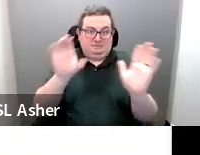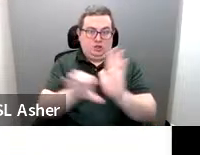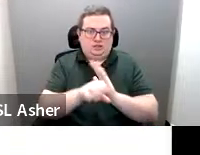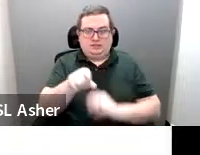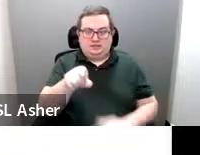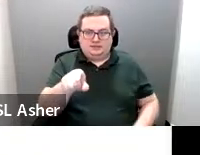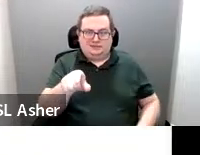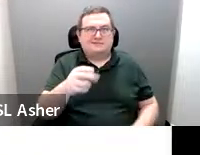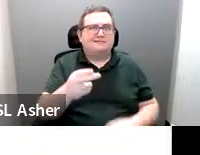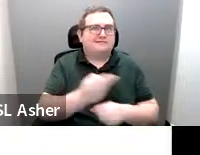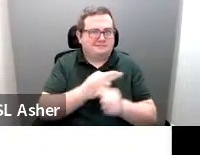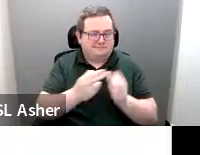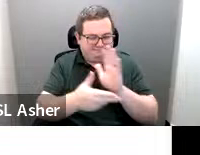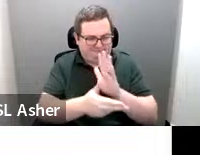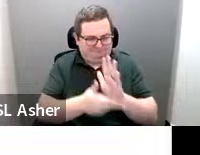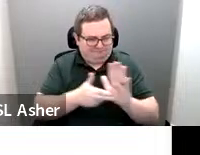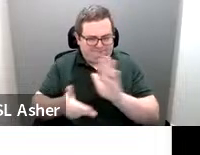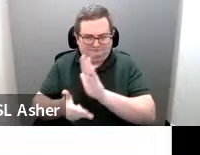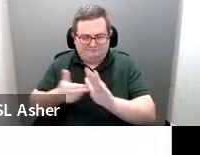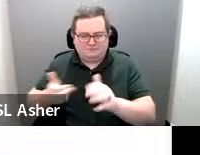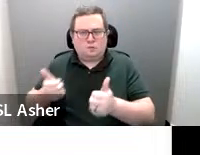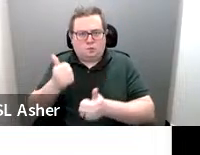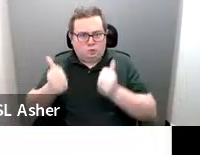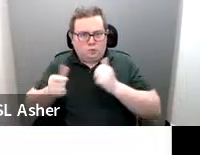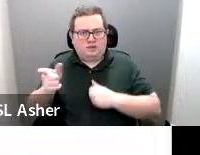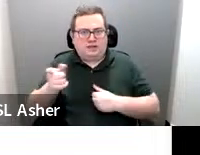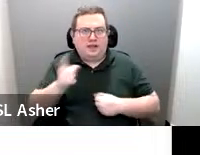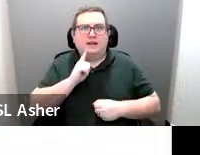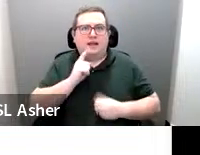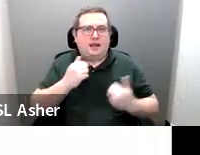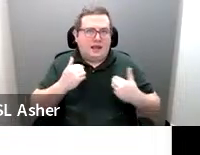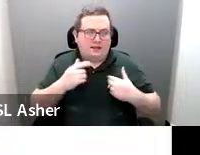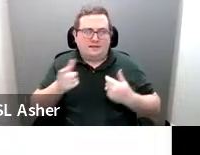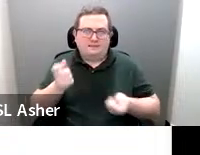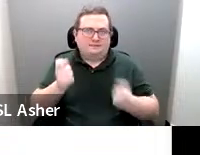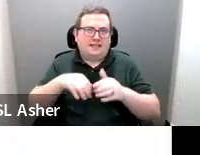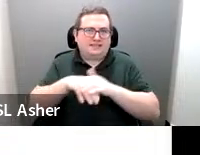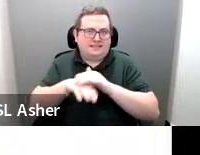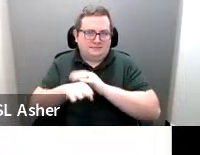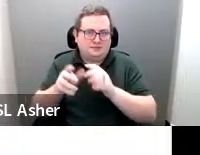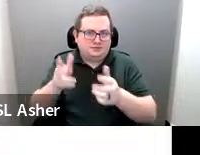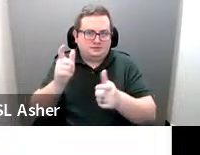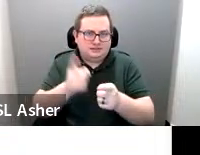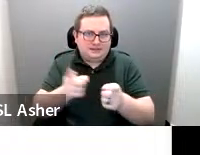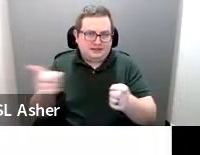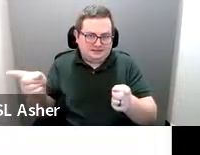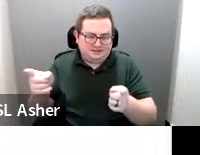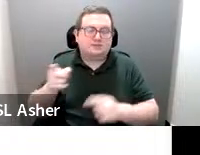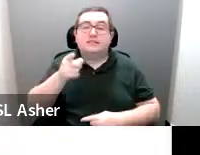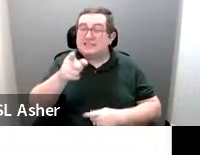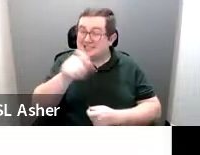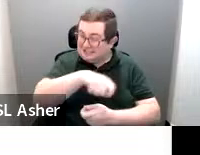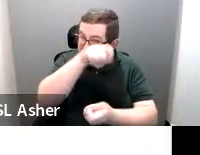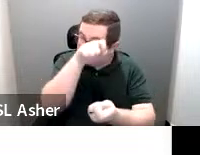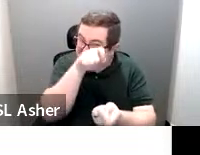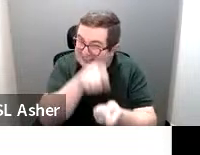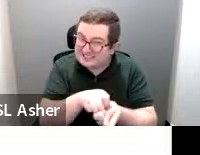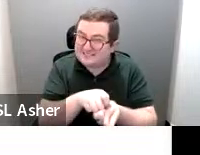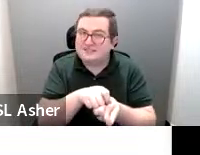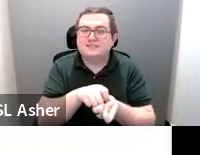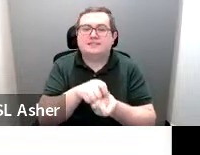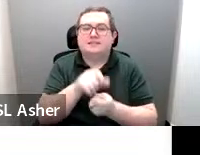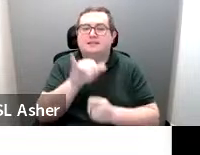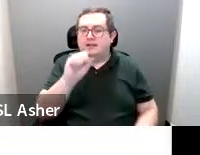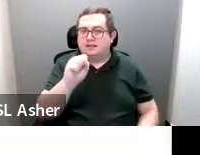designate which spaces are the accessible spaces. This is specifically the